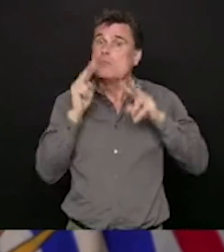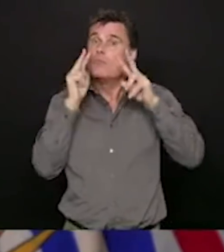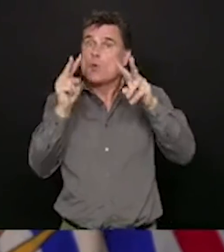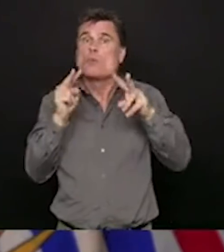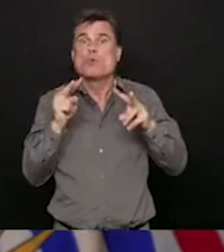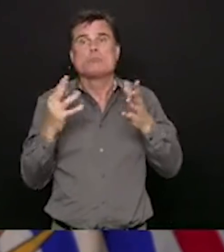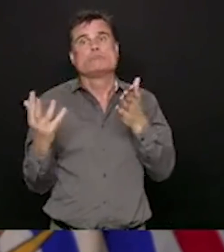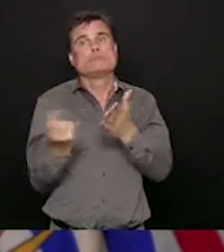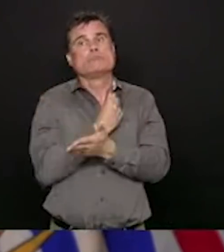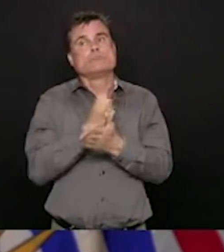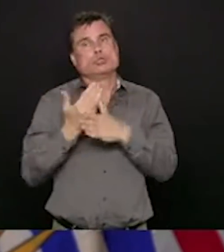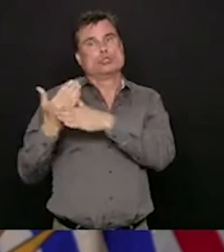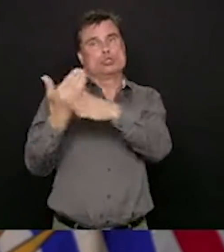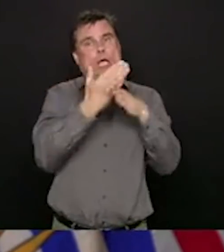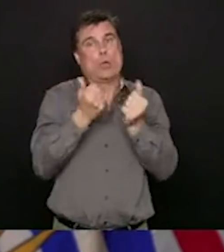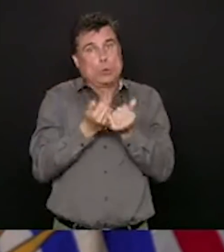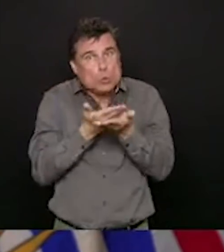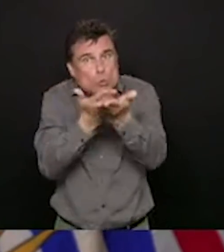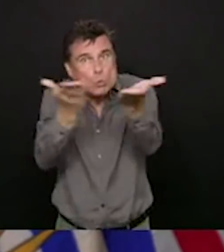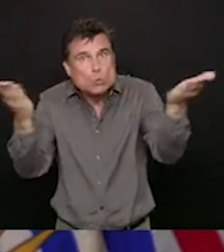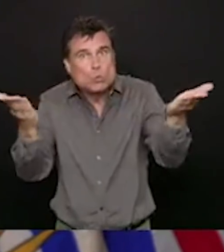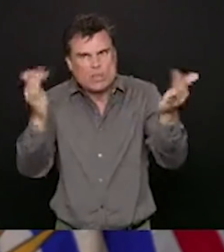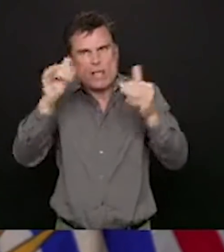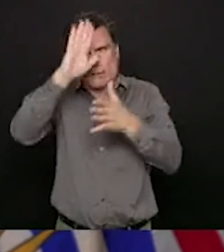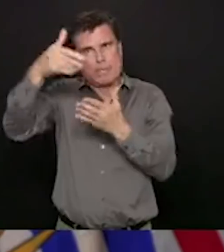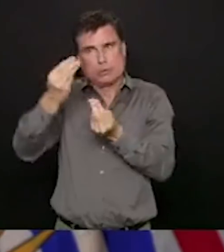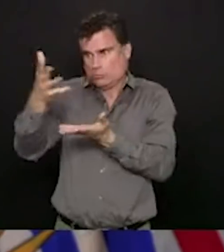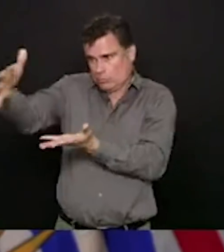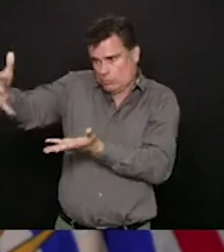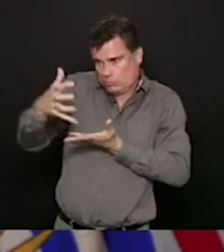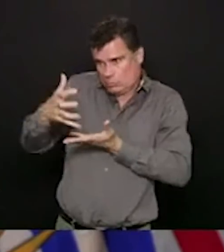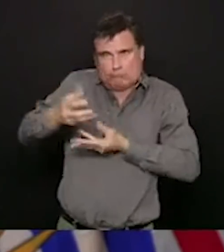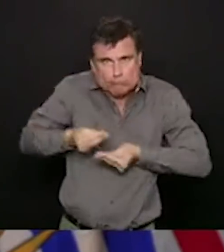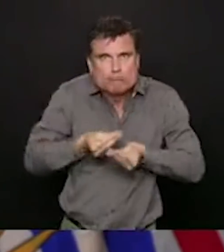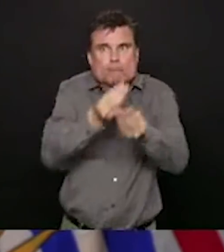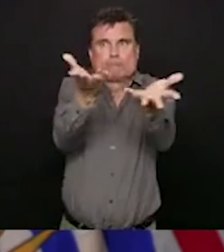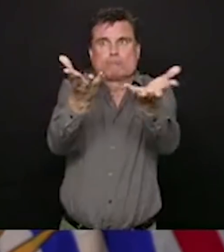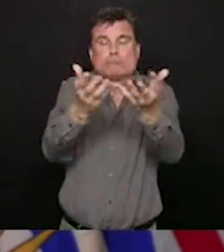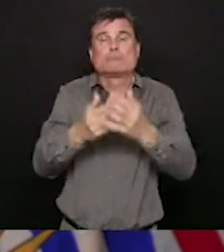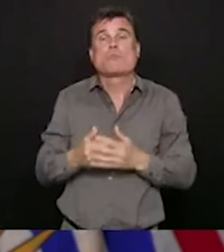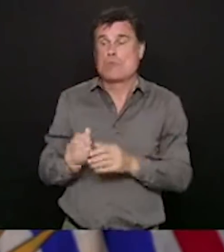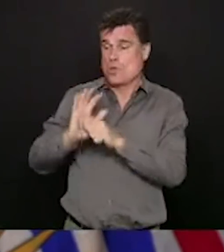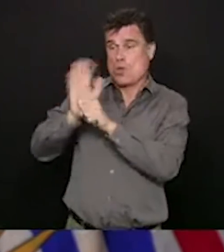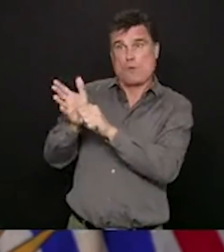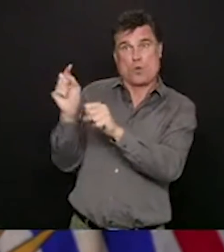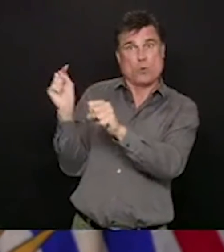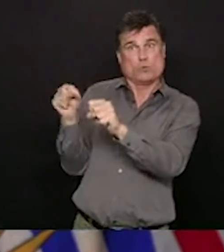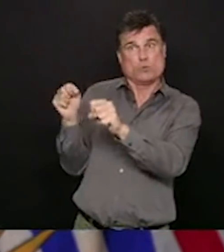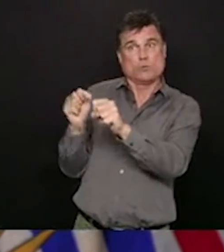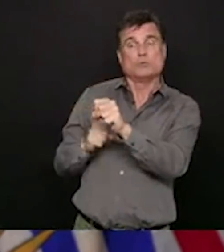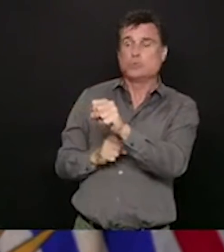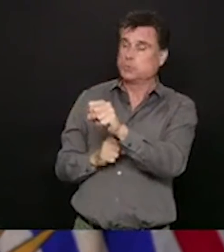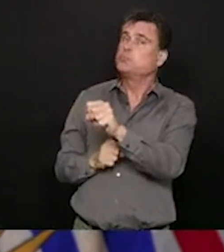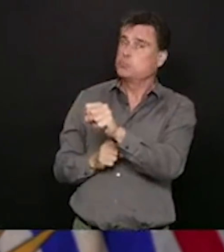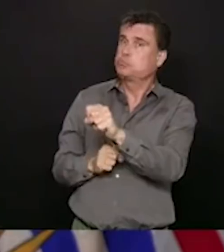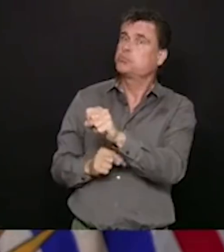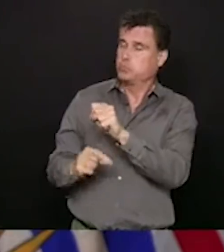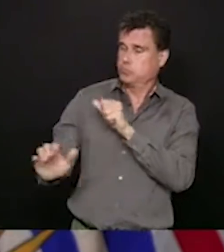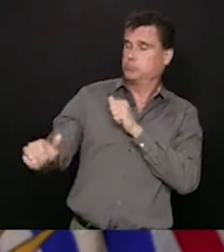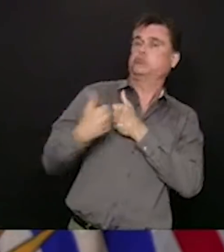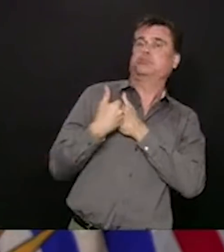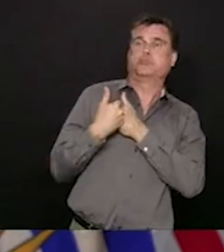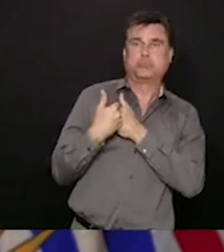challenging us every day. The public health measures that we have in place, the illness the virus causes and the loss of life